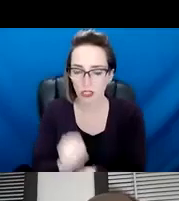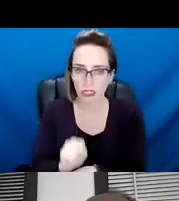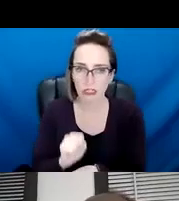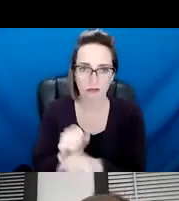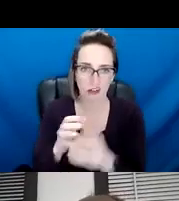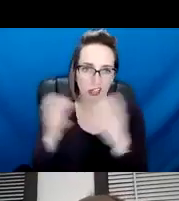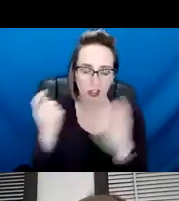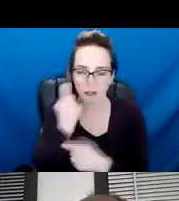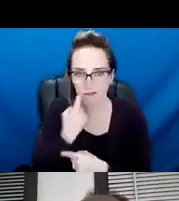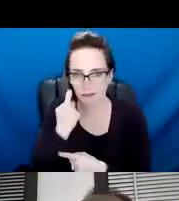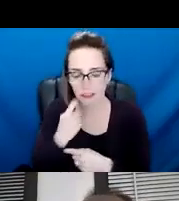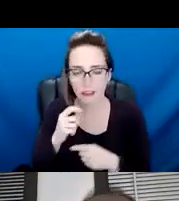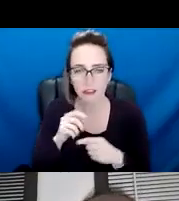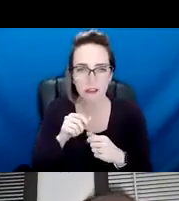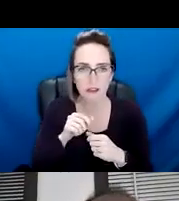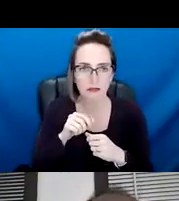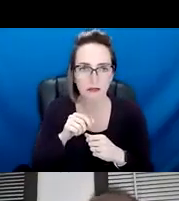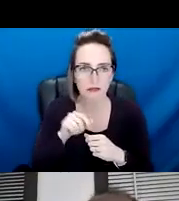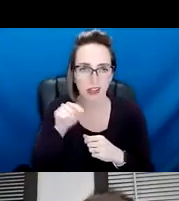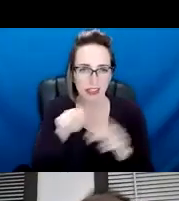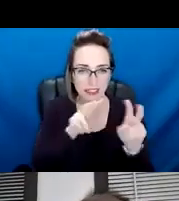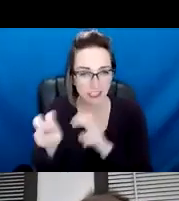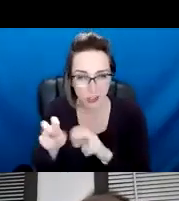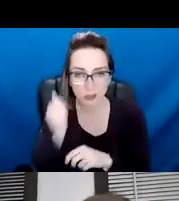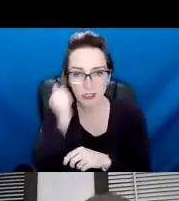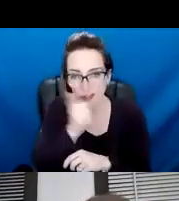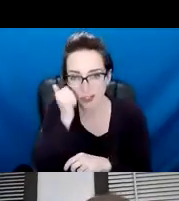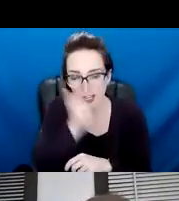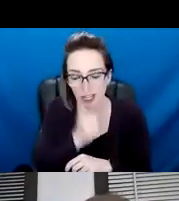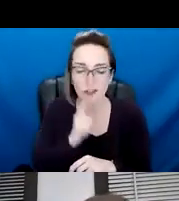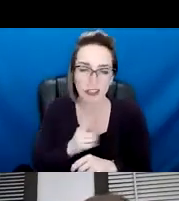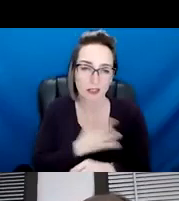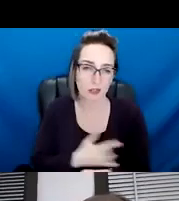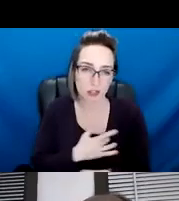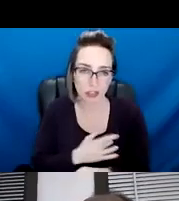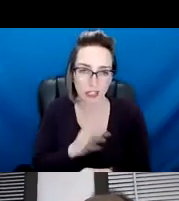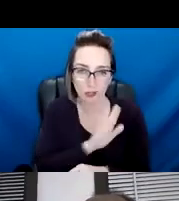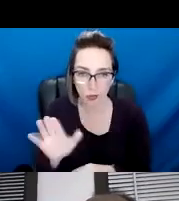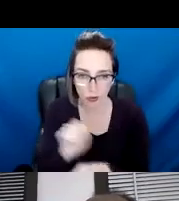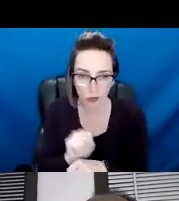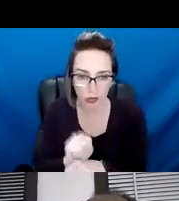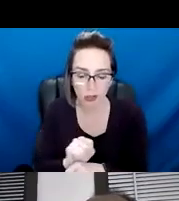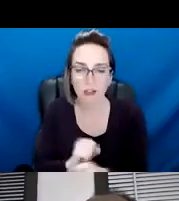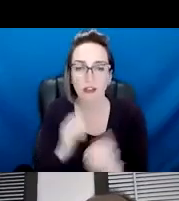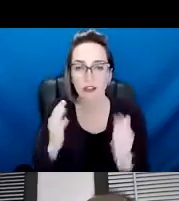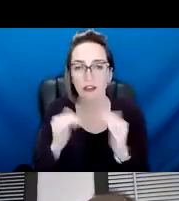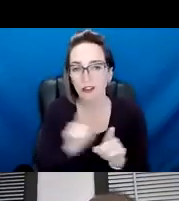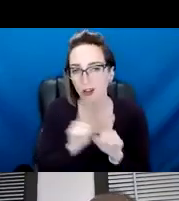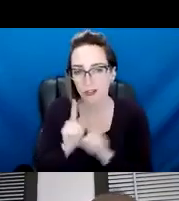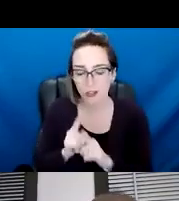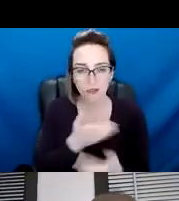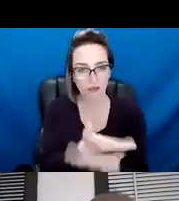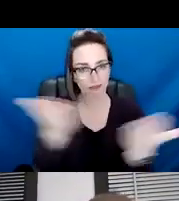these issues, um, day in and day out. Um, really want to show our appreciation for you. Um, and then of course, all of our community